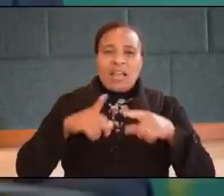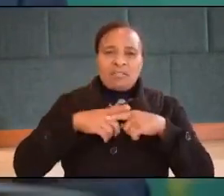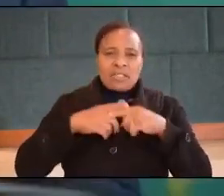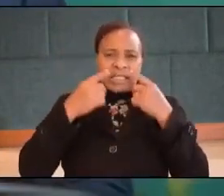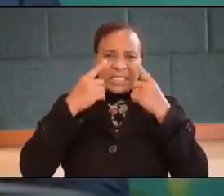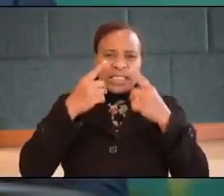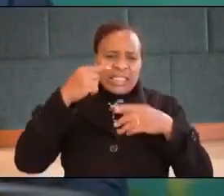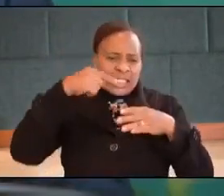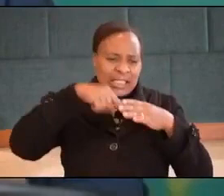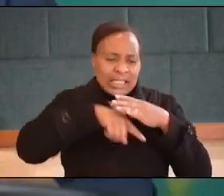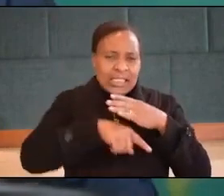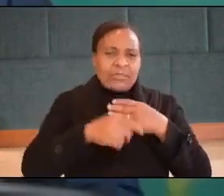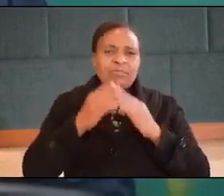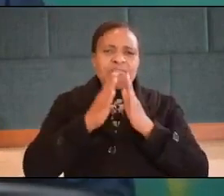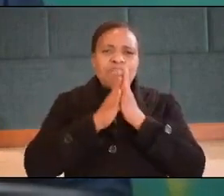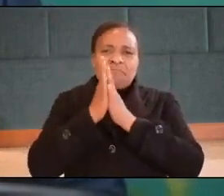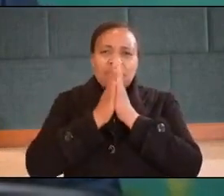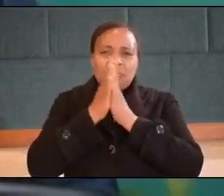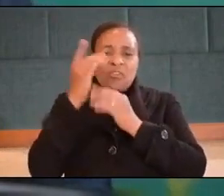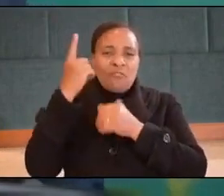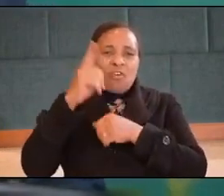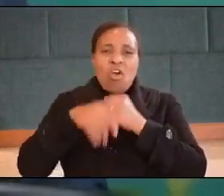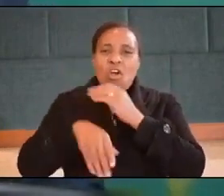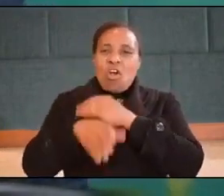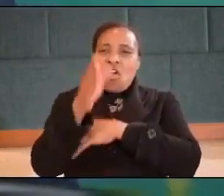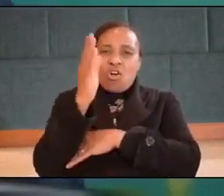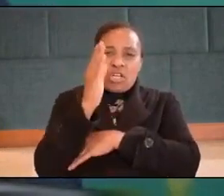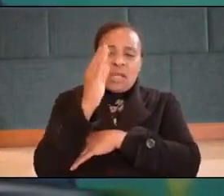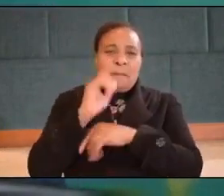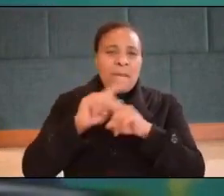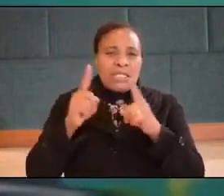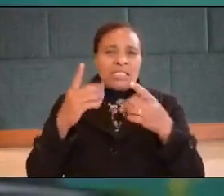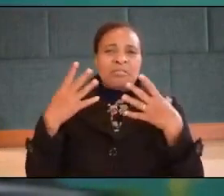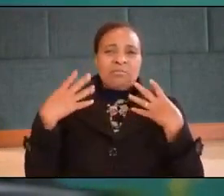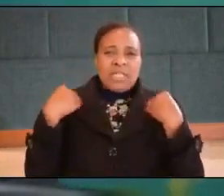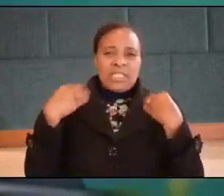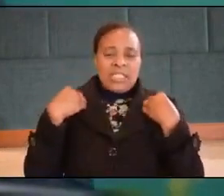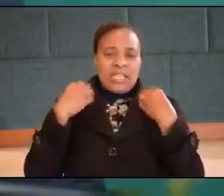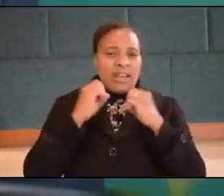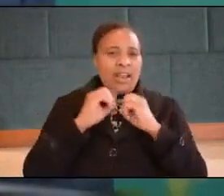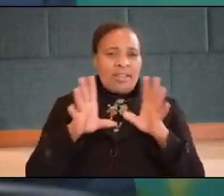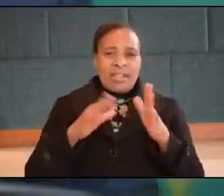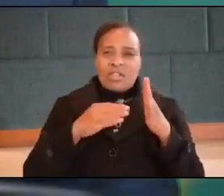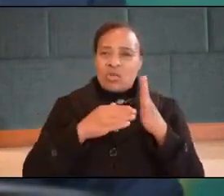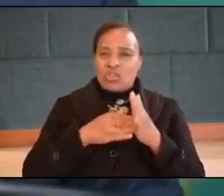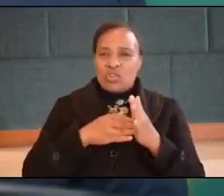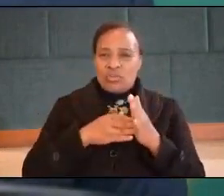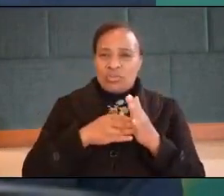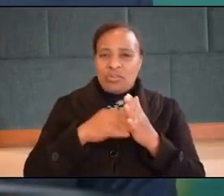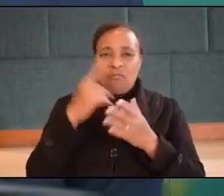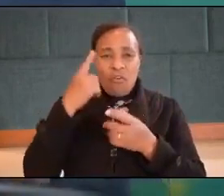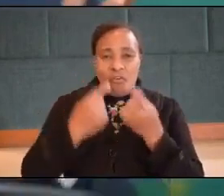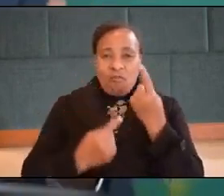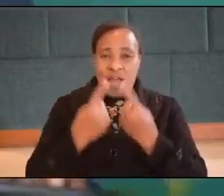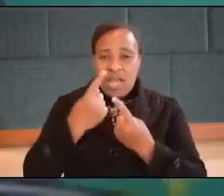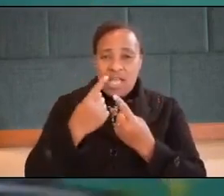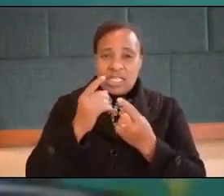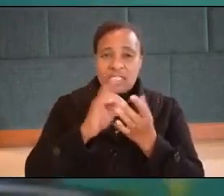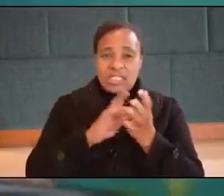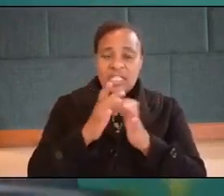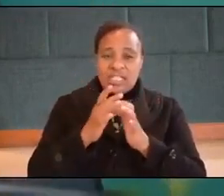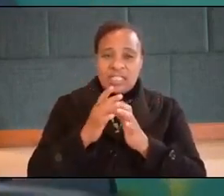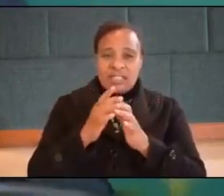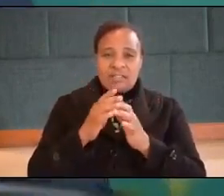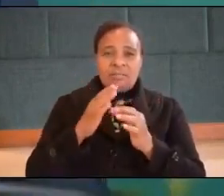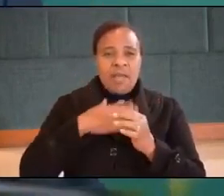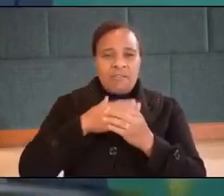their deep desire for god and nothing practically nothing can stop them because they are on fire for jesus but you know what